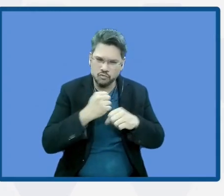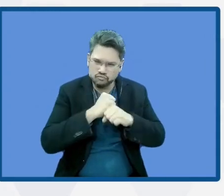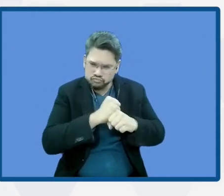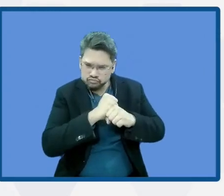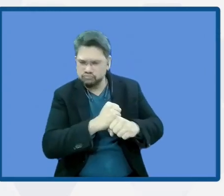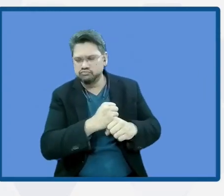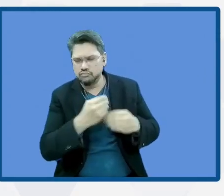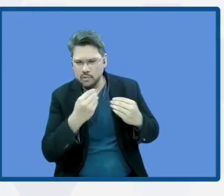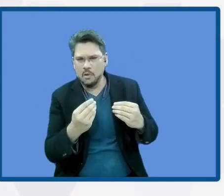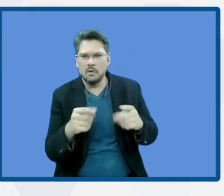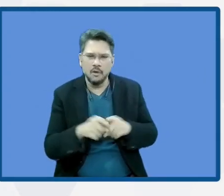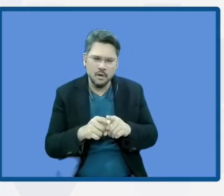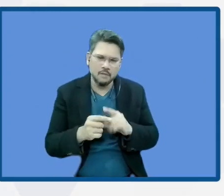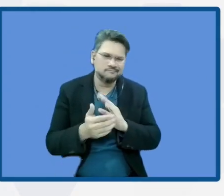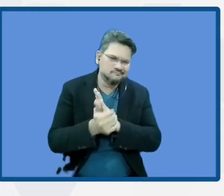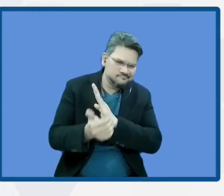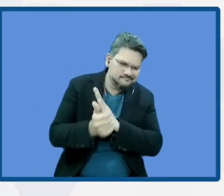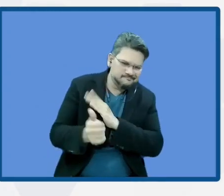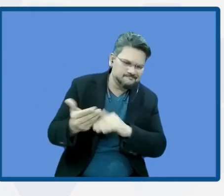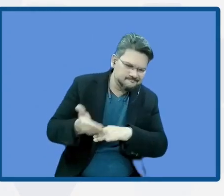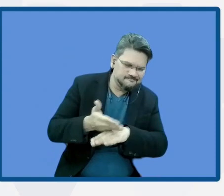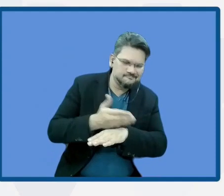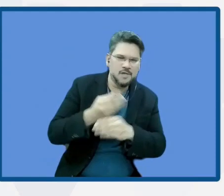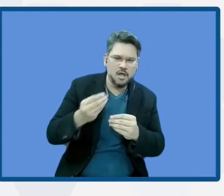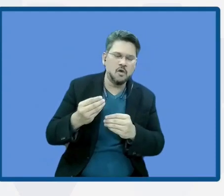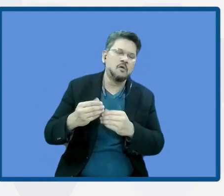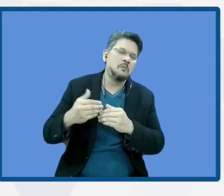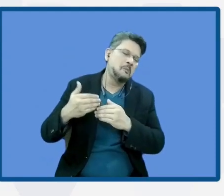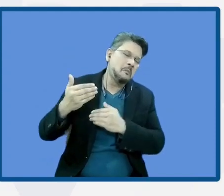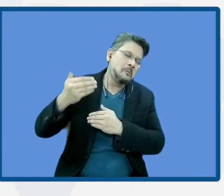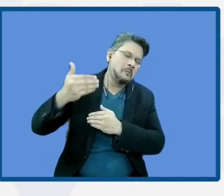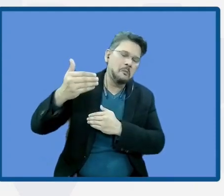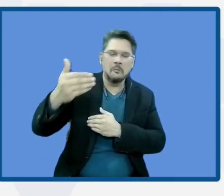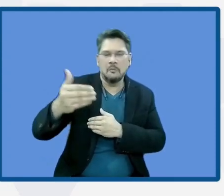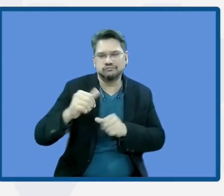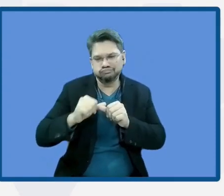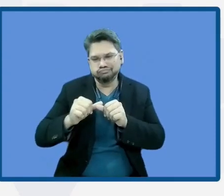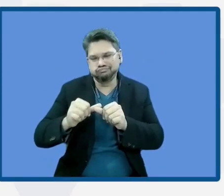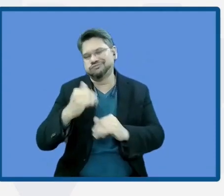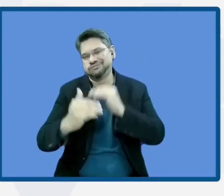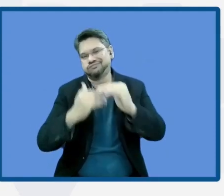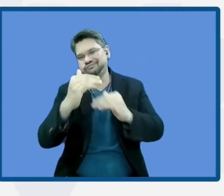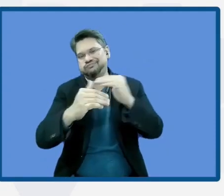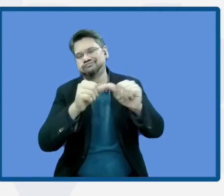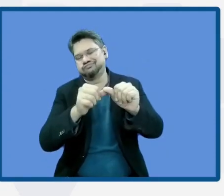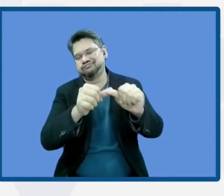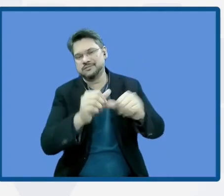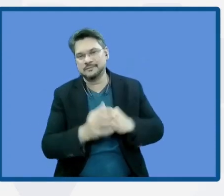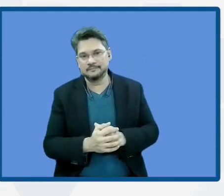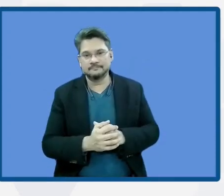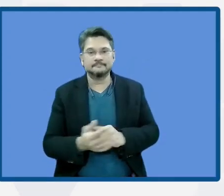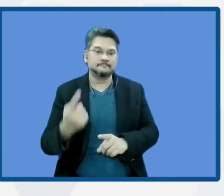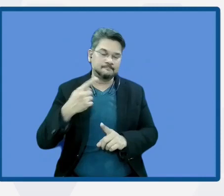skills to promote sustainable development. And especially to gather and analyze